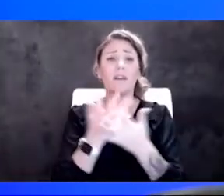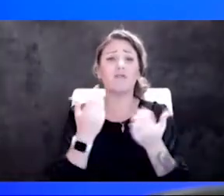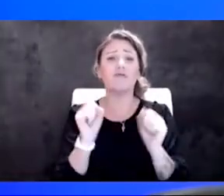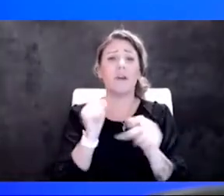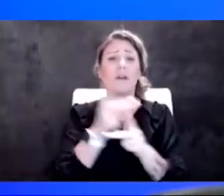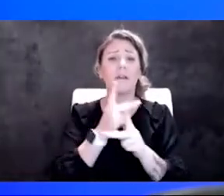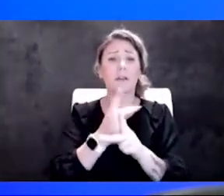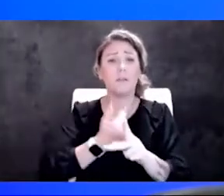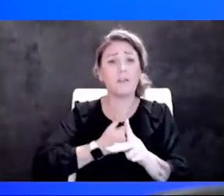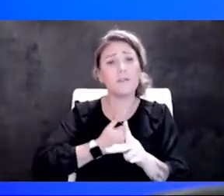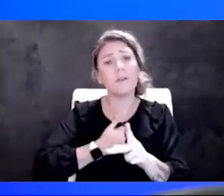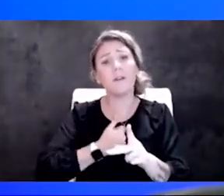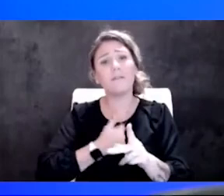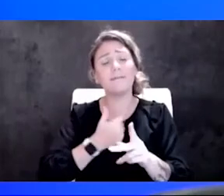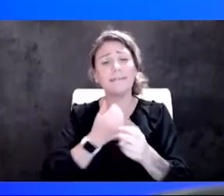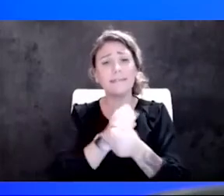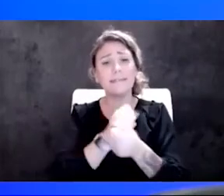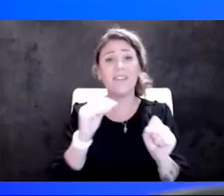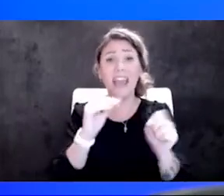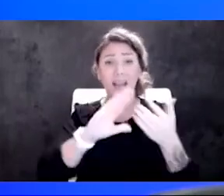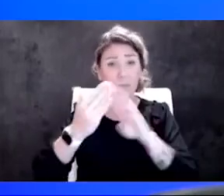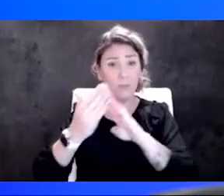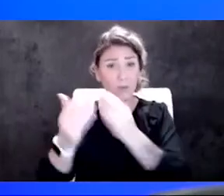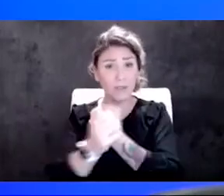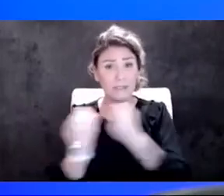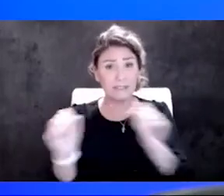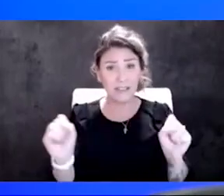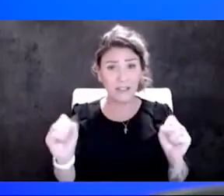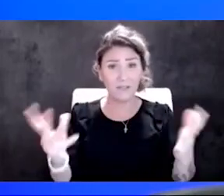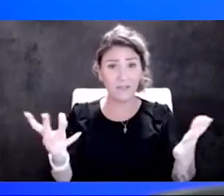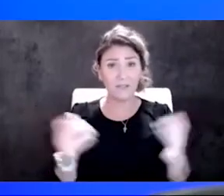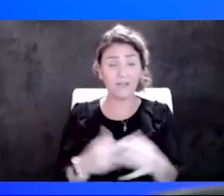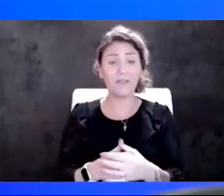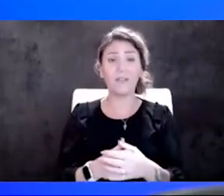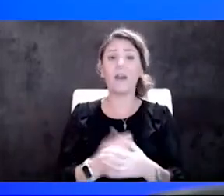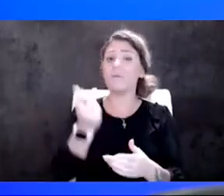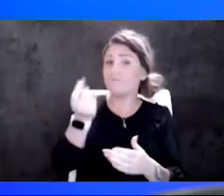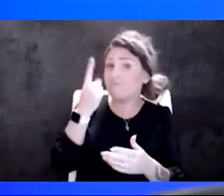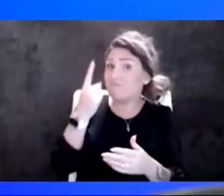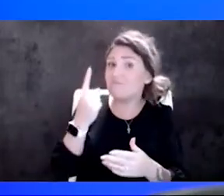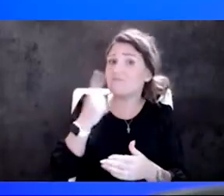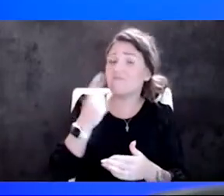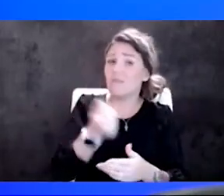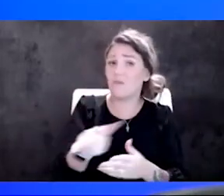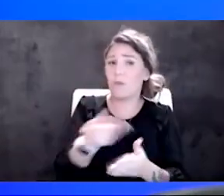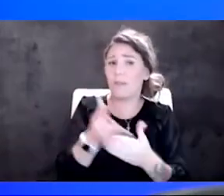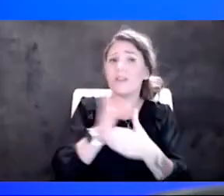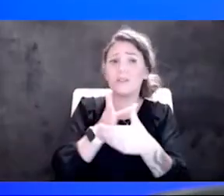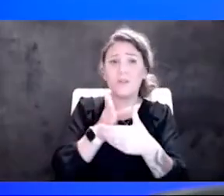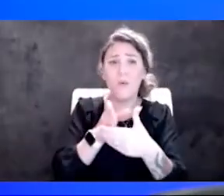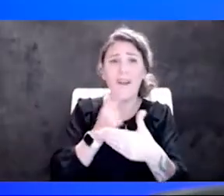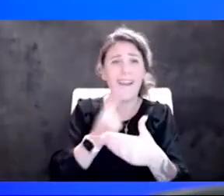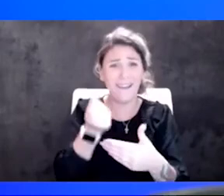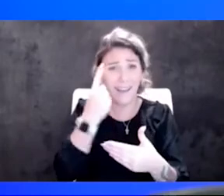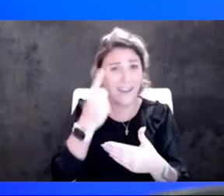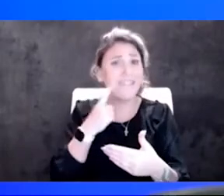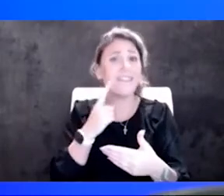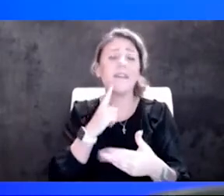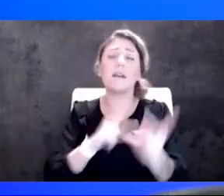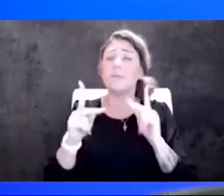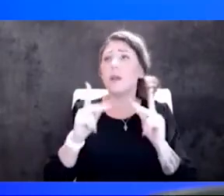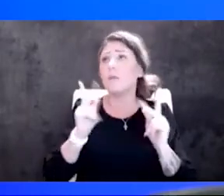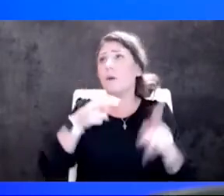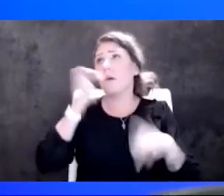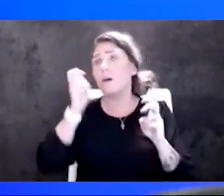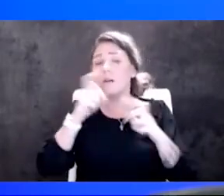community safe. So I get that some of this stuff is annoying. I get that everybody's sick of masking, everybody's